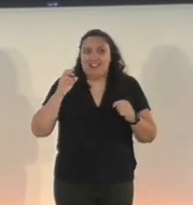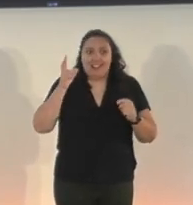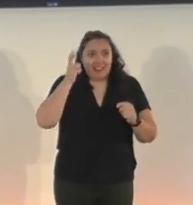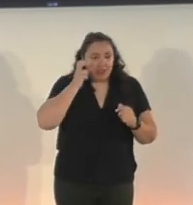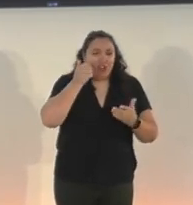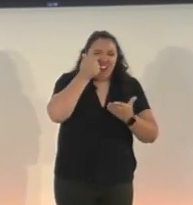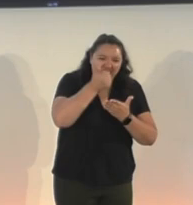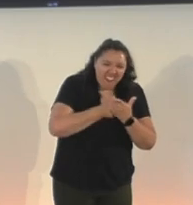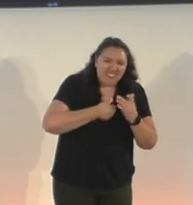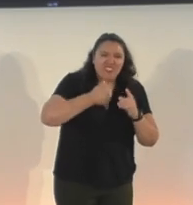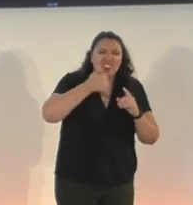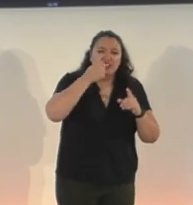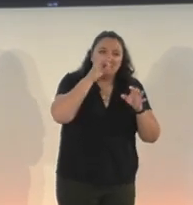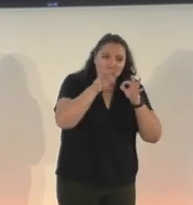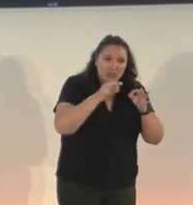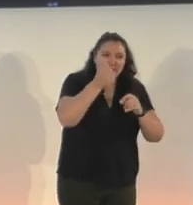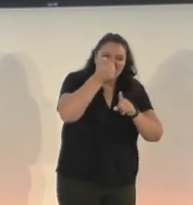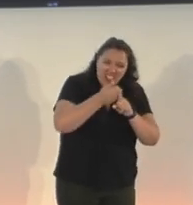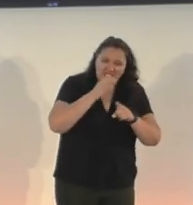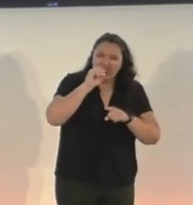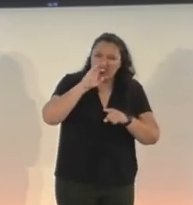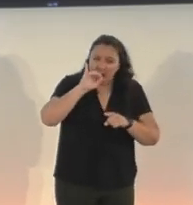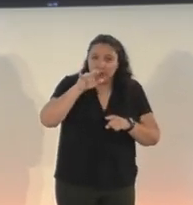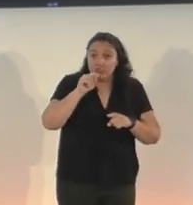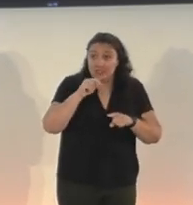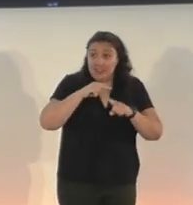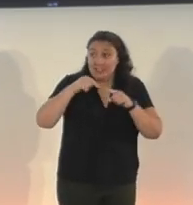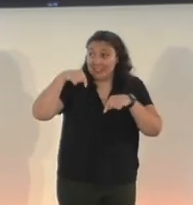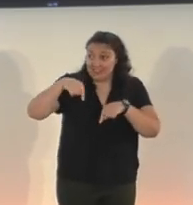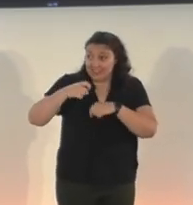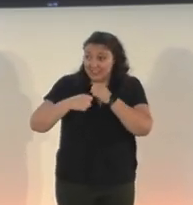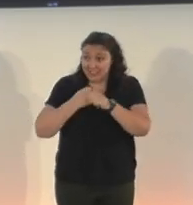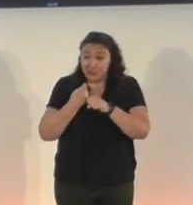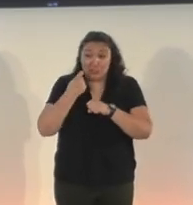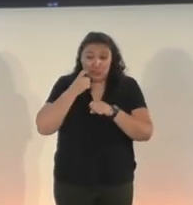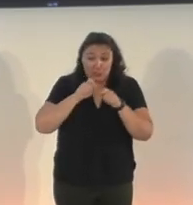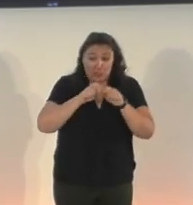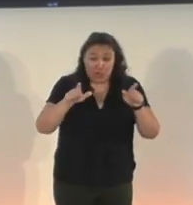of every object. And then, in March of this year, we launched the update.